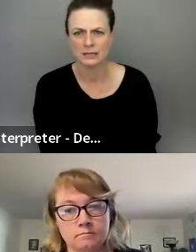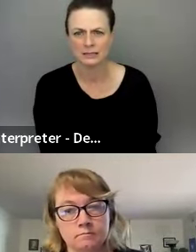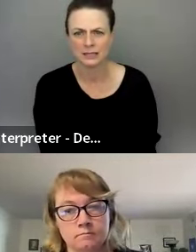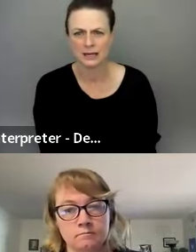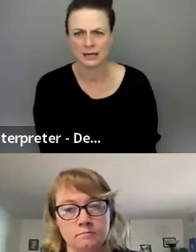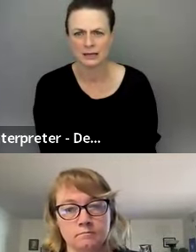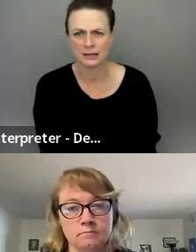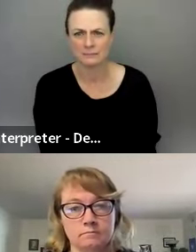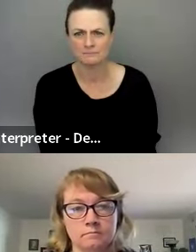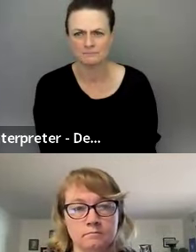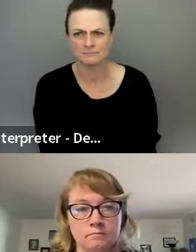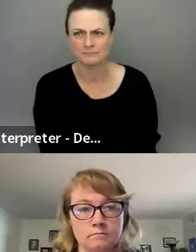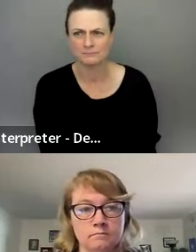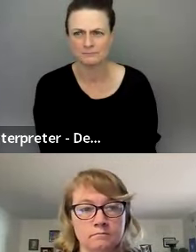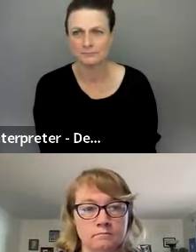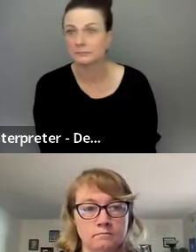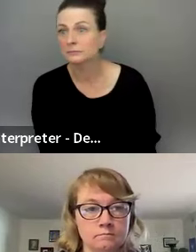Um, yeah. Um,